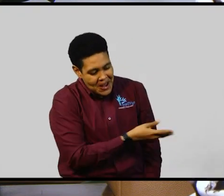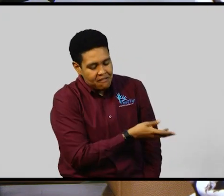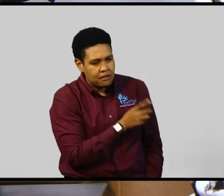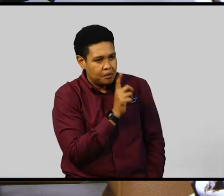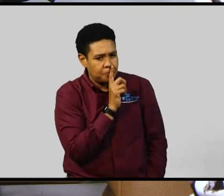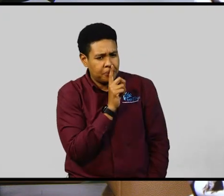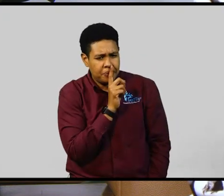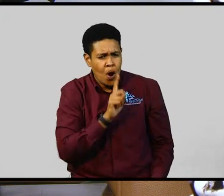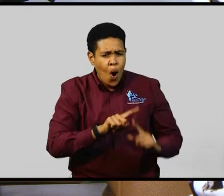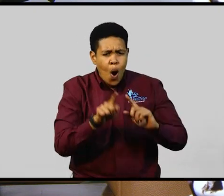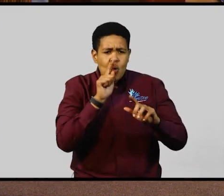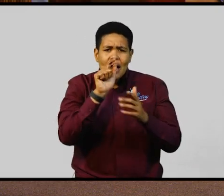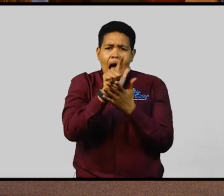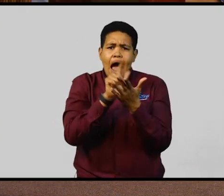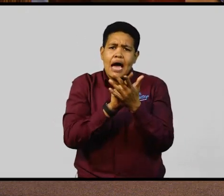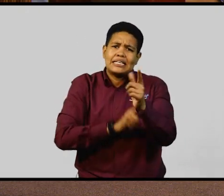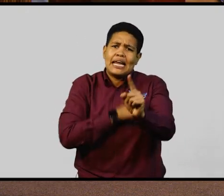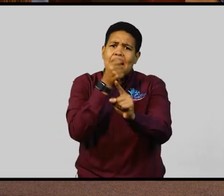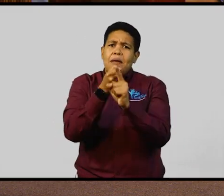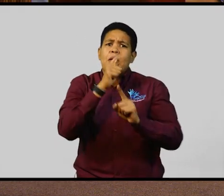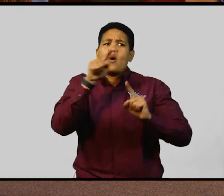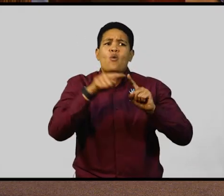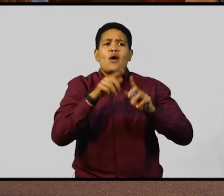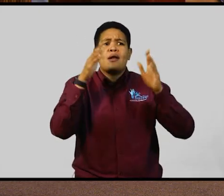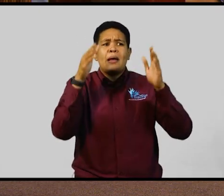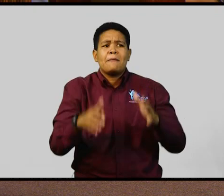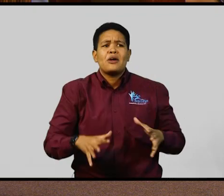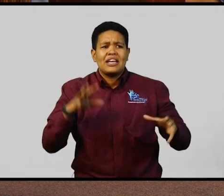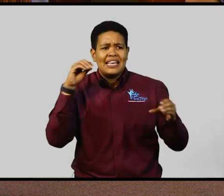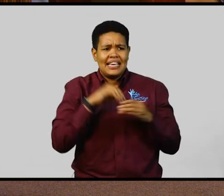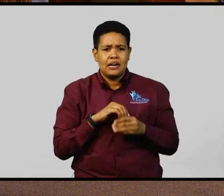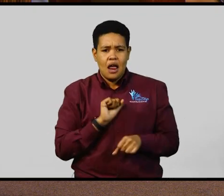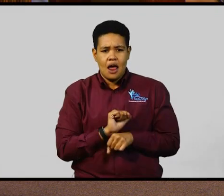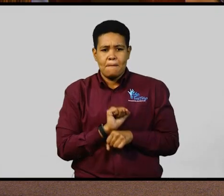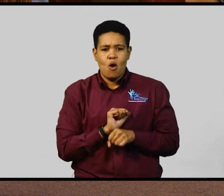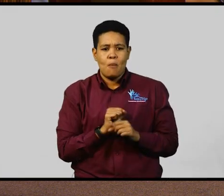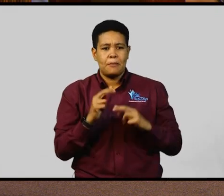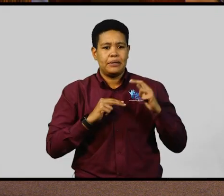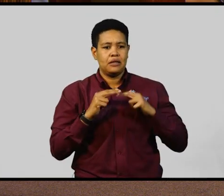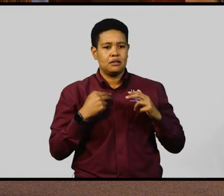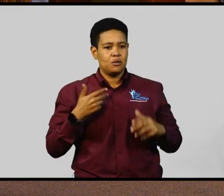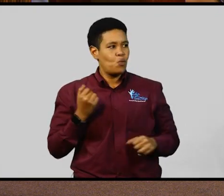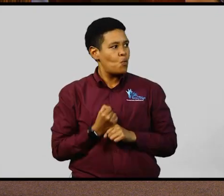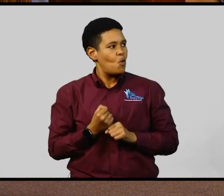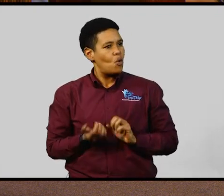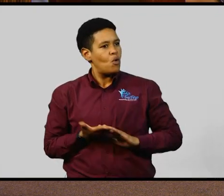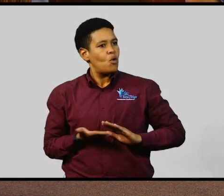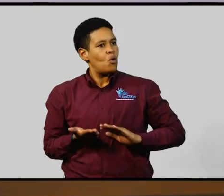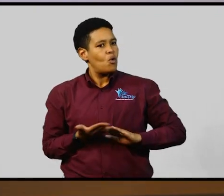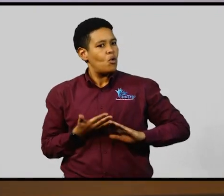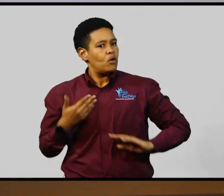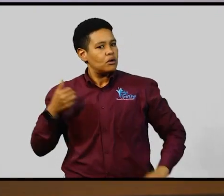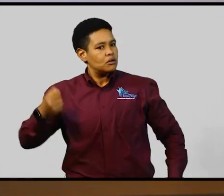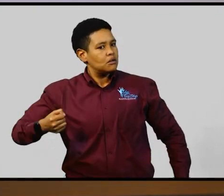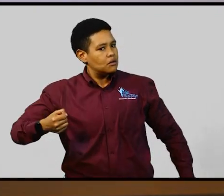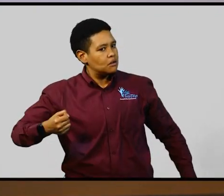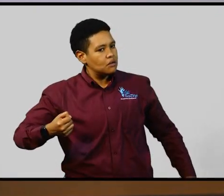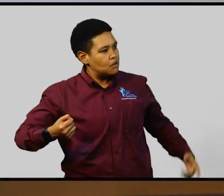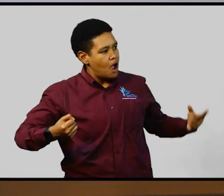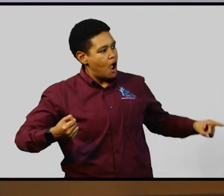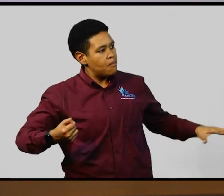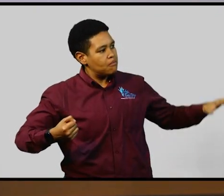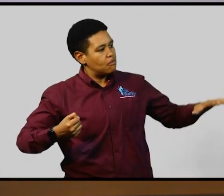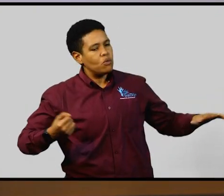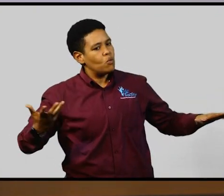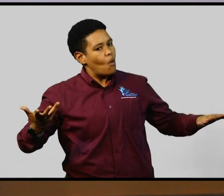person is actually within the employment space and what should be transpiring in that space? Well, you